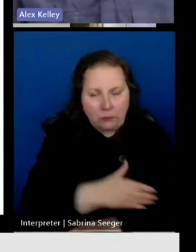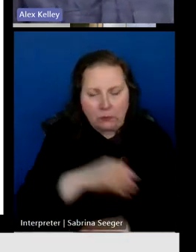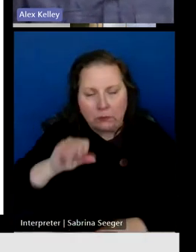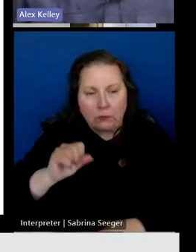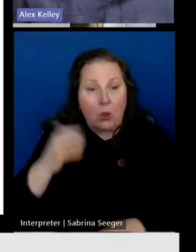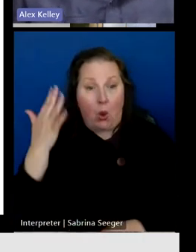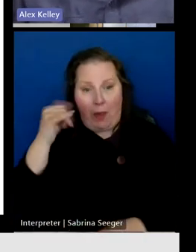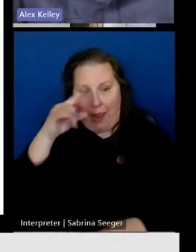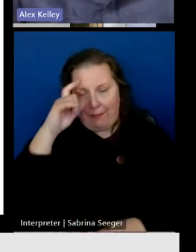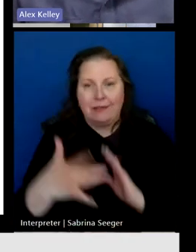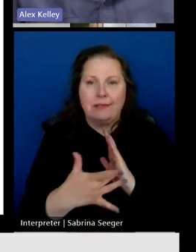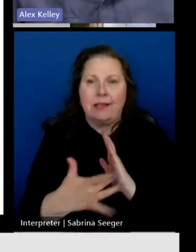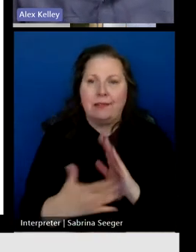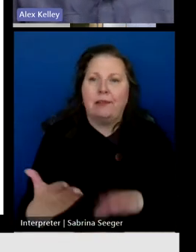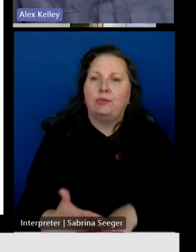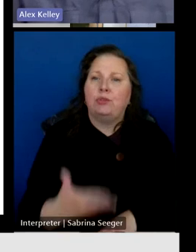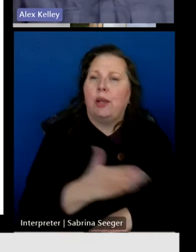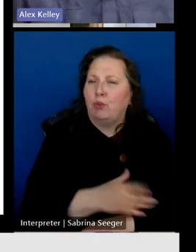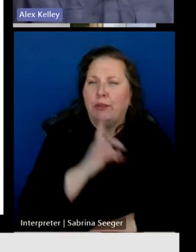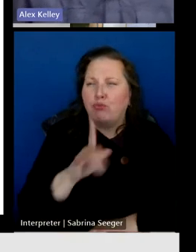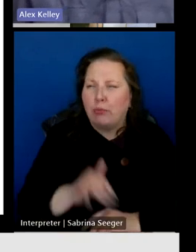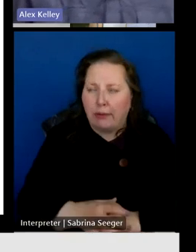technology upgrades primarily.